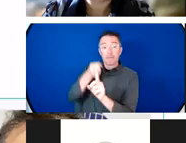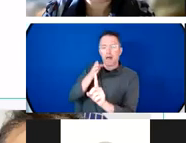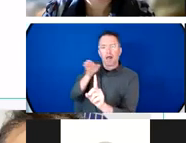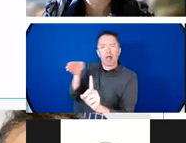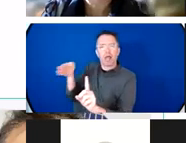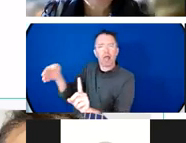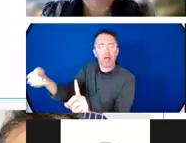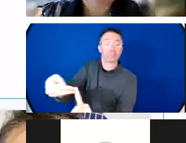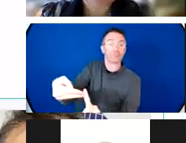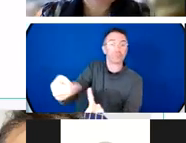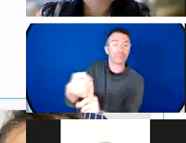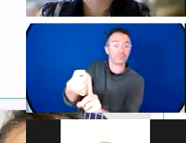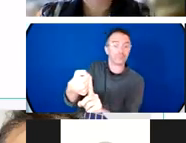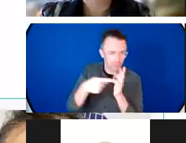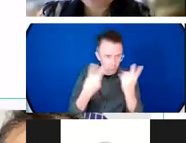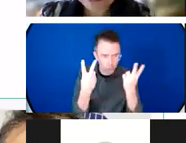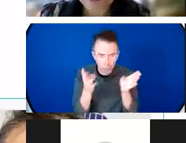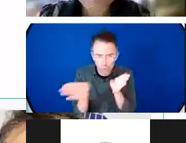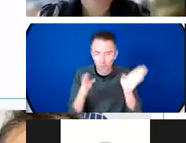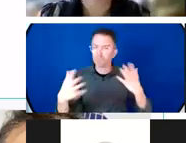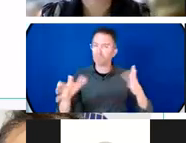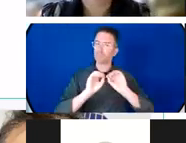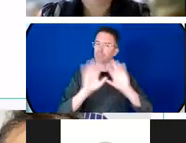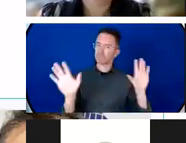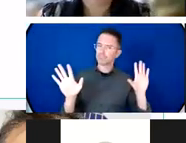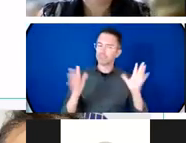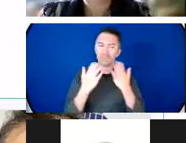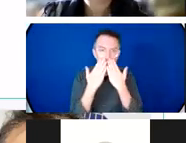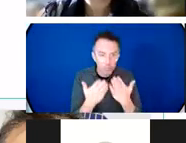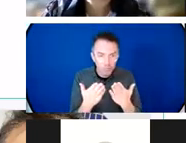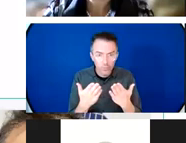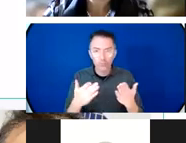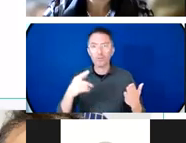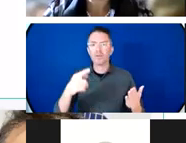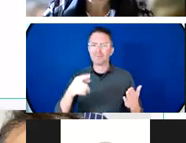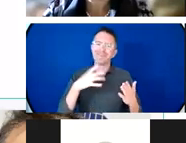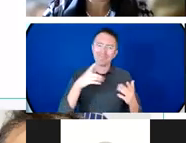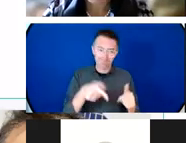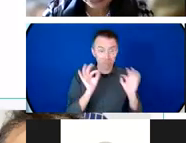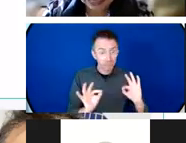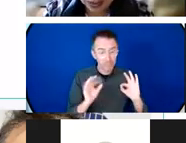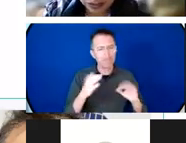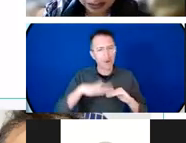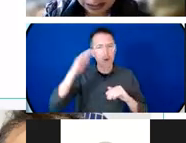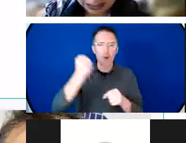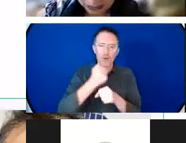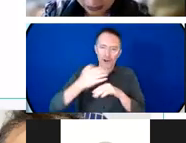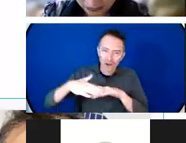more to be done and a sound set of recommendations that I think we all buy into and that we need to